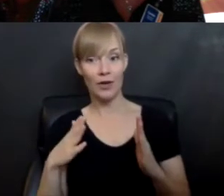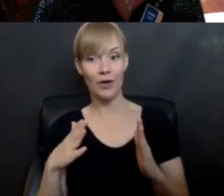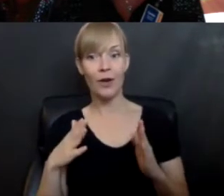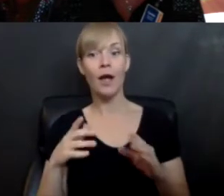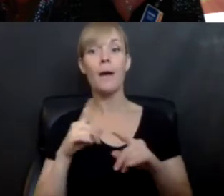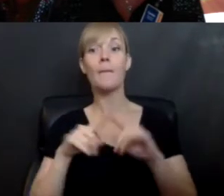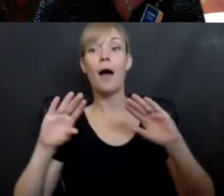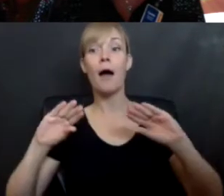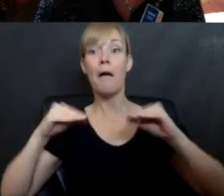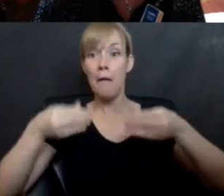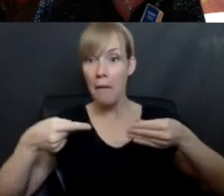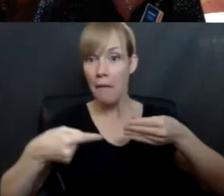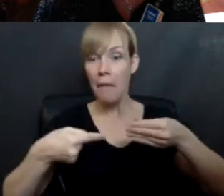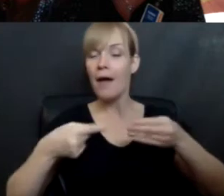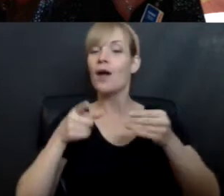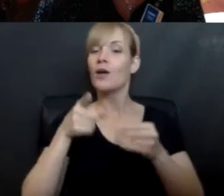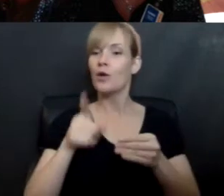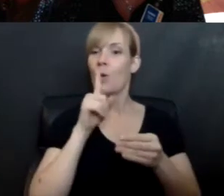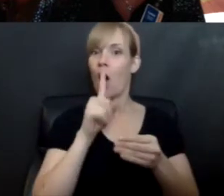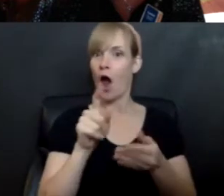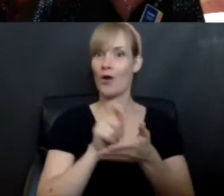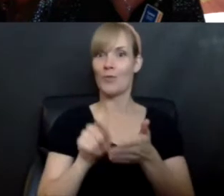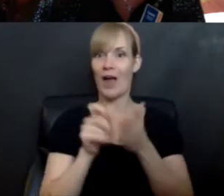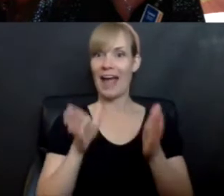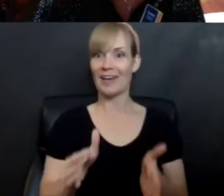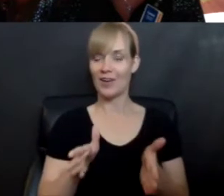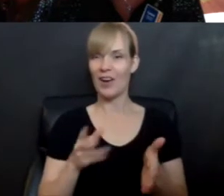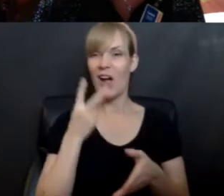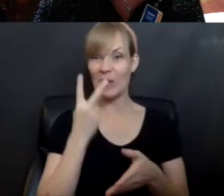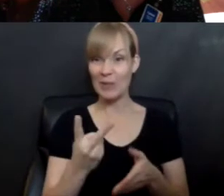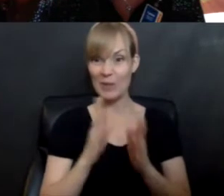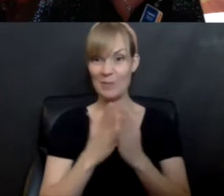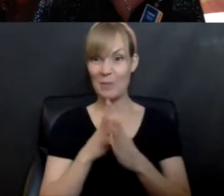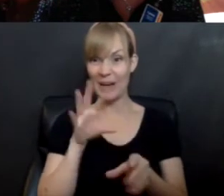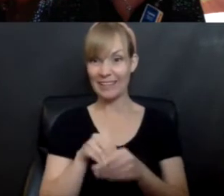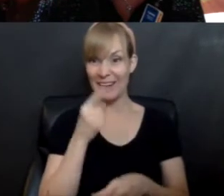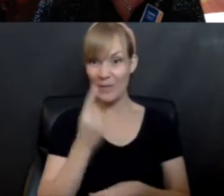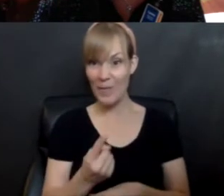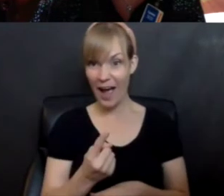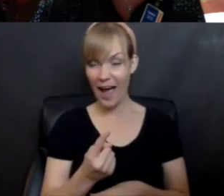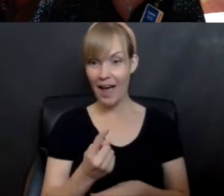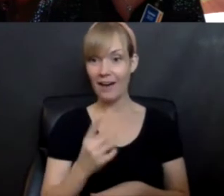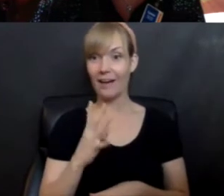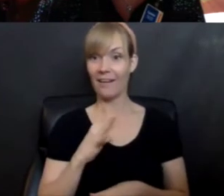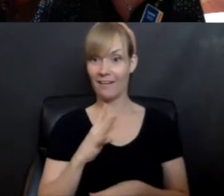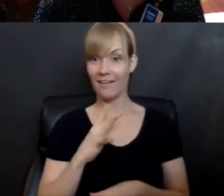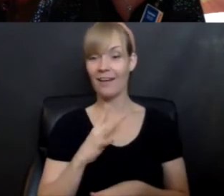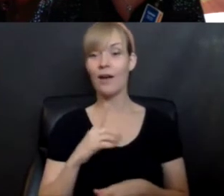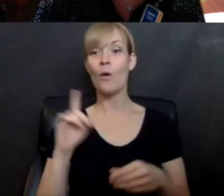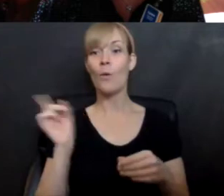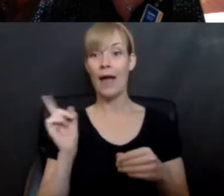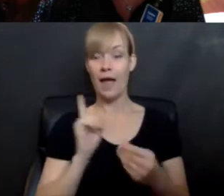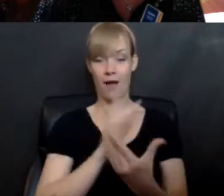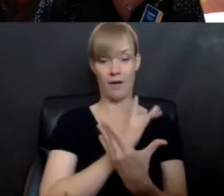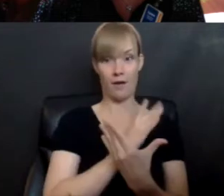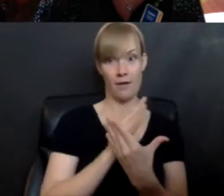it's also You Are a Writer. It's two books in one. And believe it or not, it meets in the middle. So we